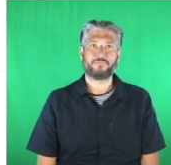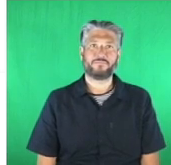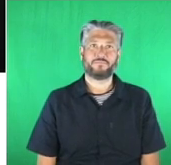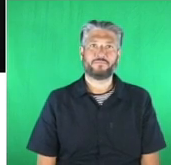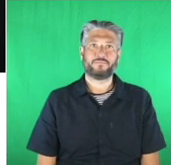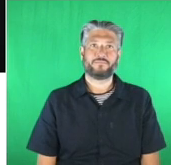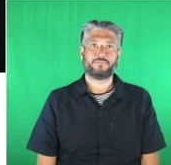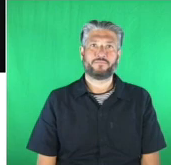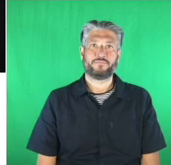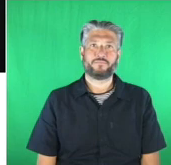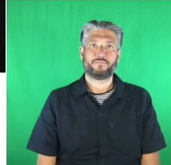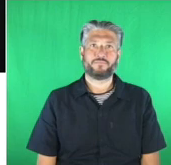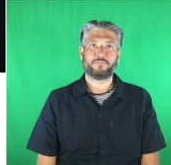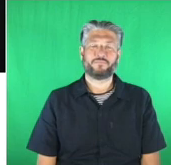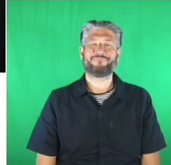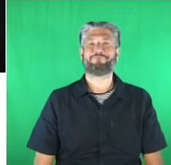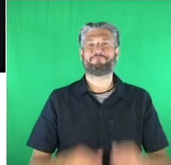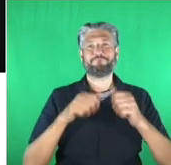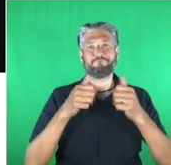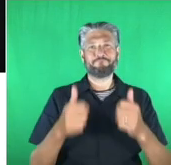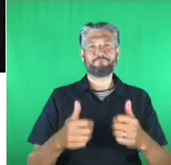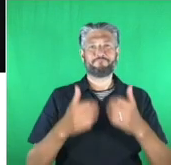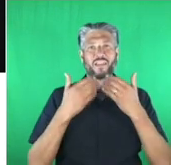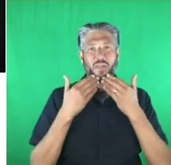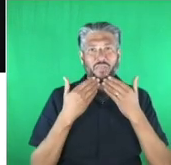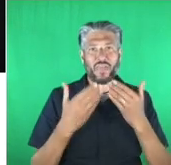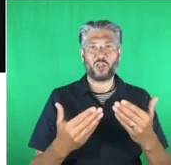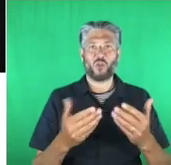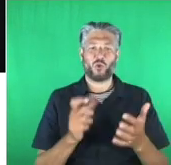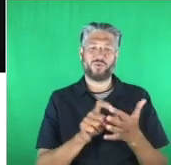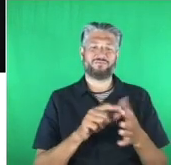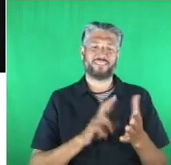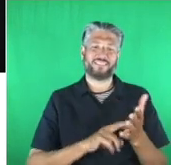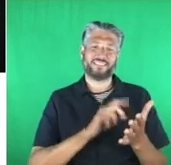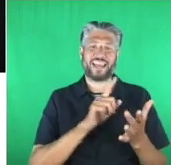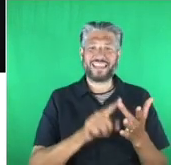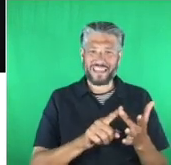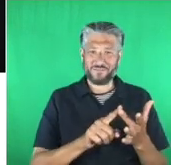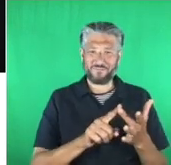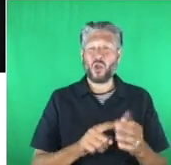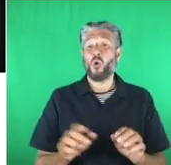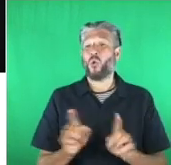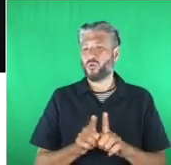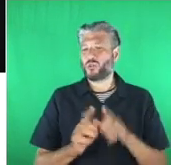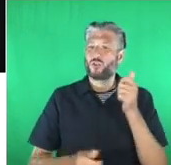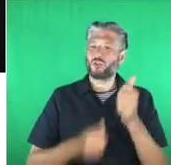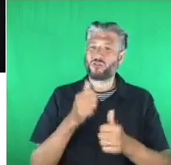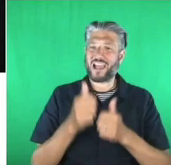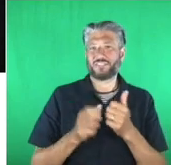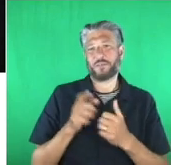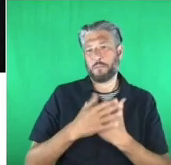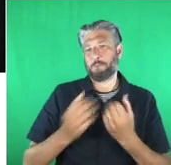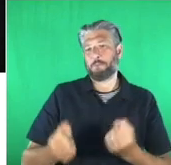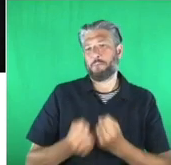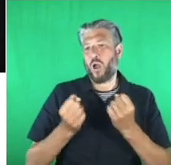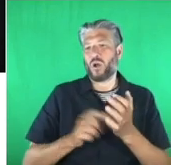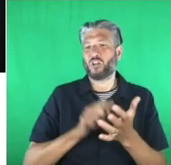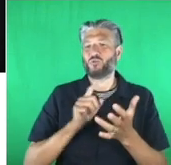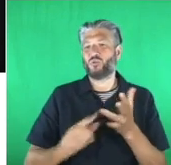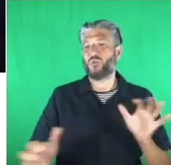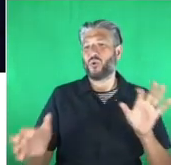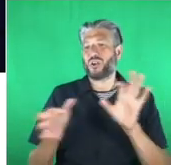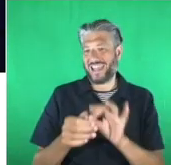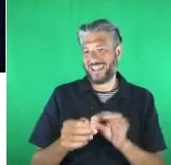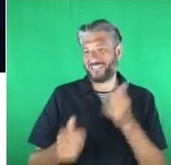thank you so much danny and power to connect congratulations to you what a well deserved win now mark what's our next